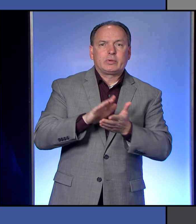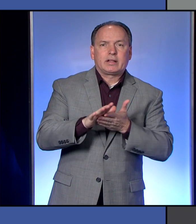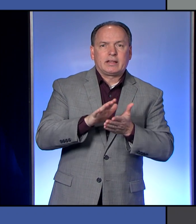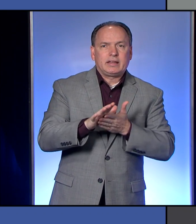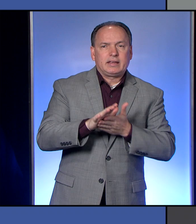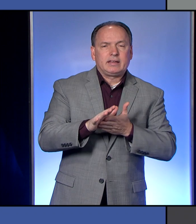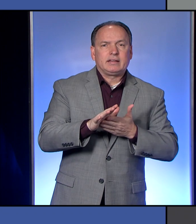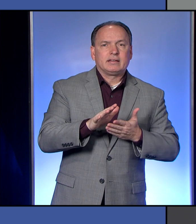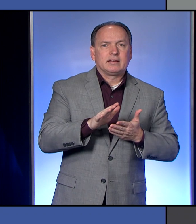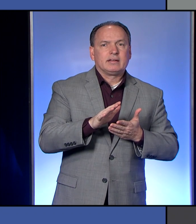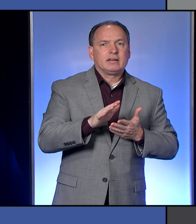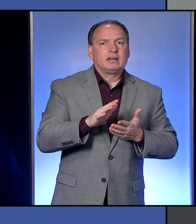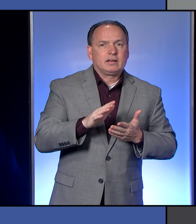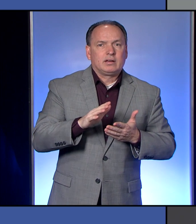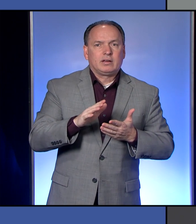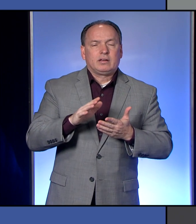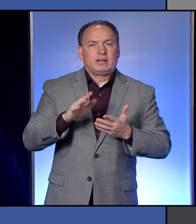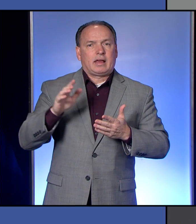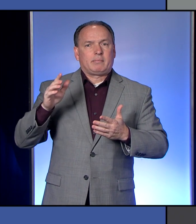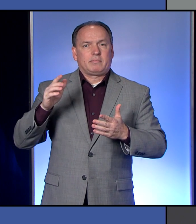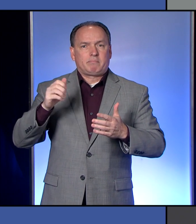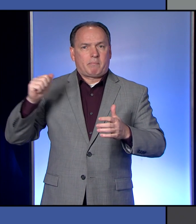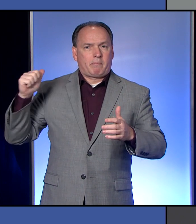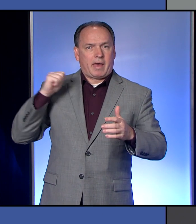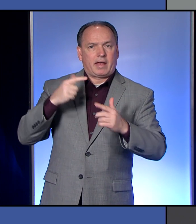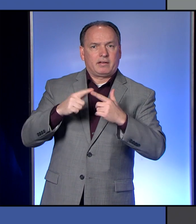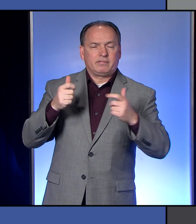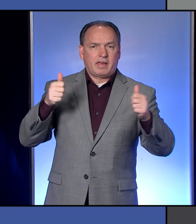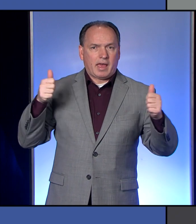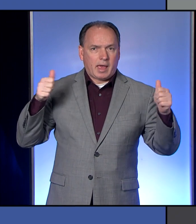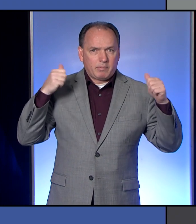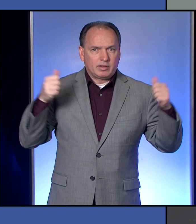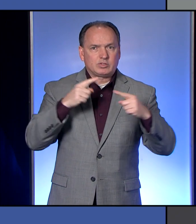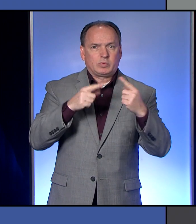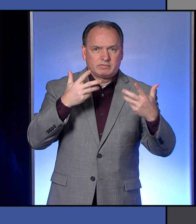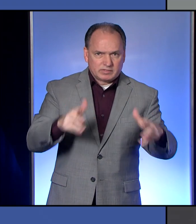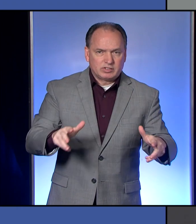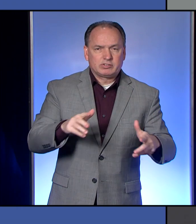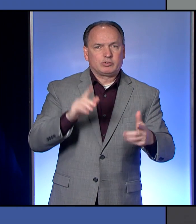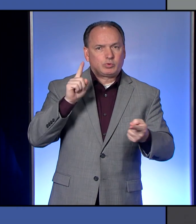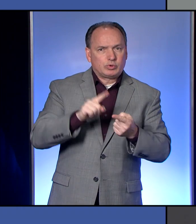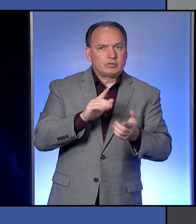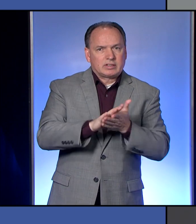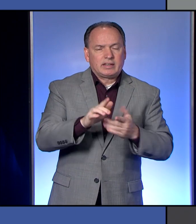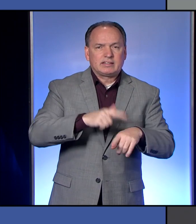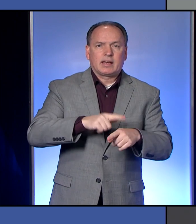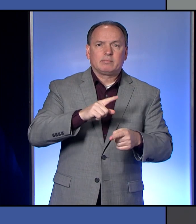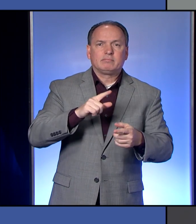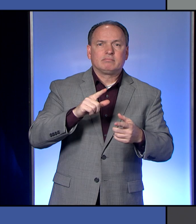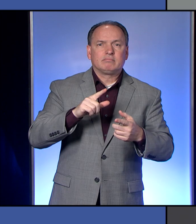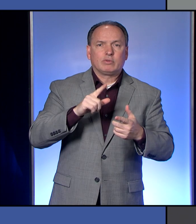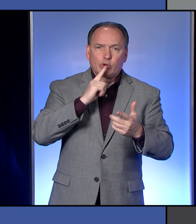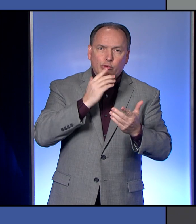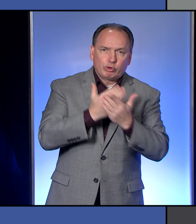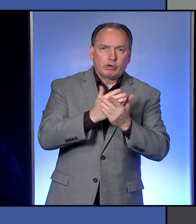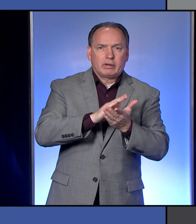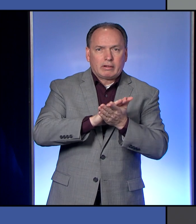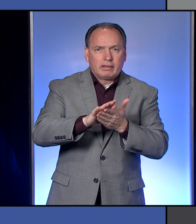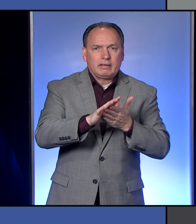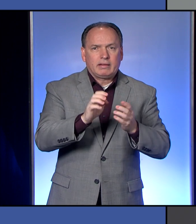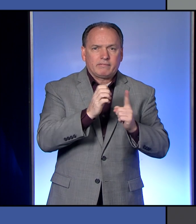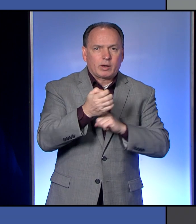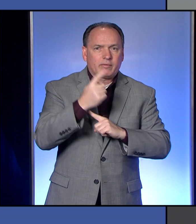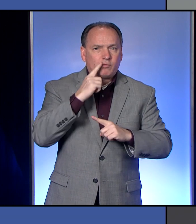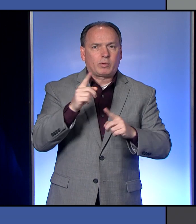their ambulance once they arrive a patient at our facilities. This helps them to reduce their cleaning time. It creates a sanitary environment, both for the ambulance